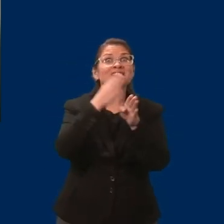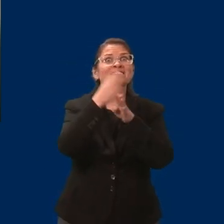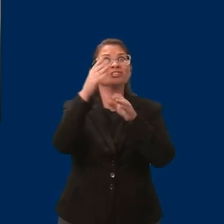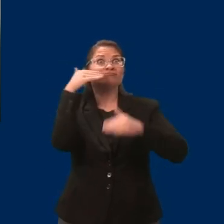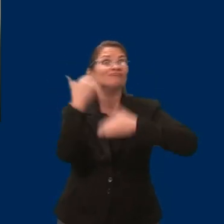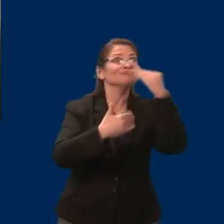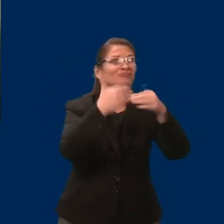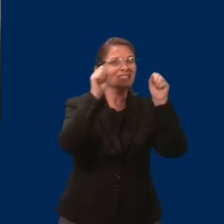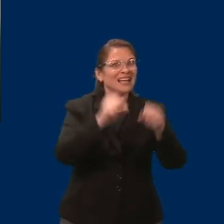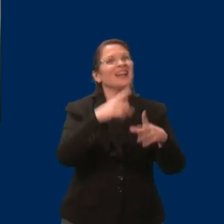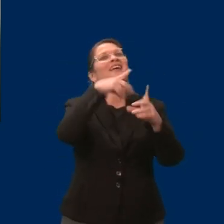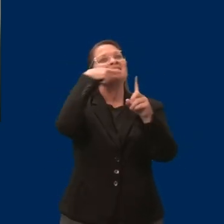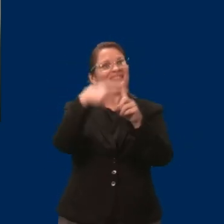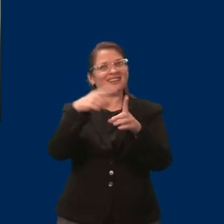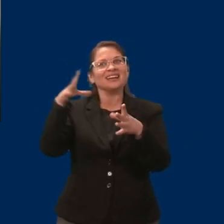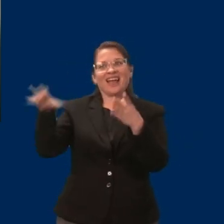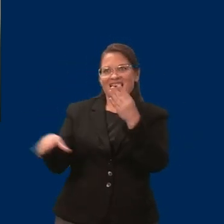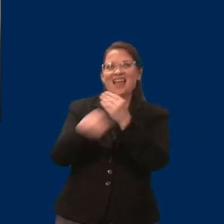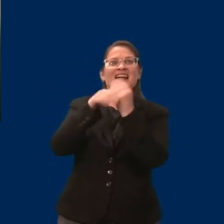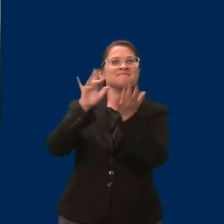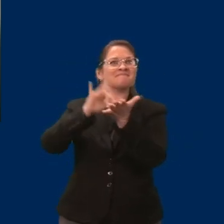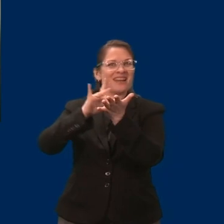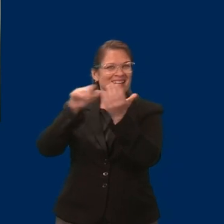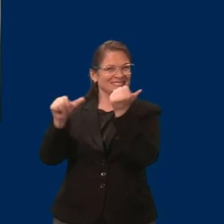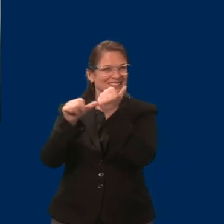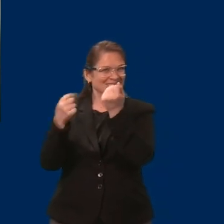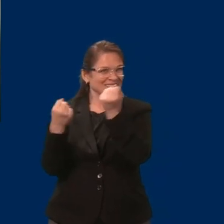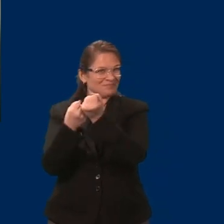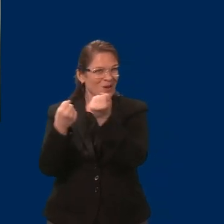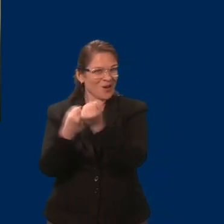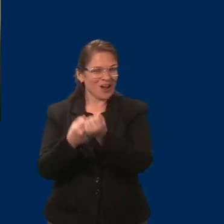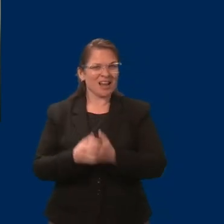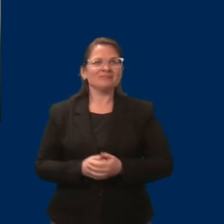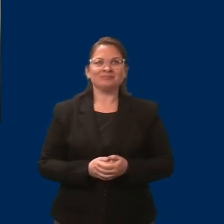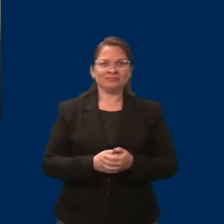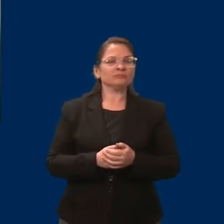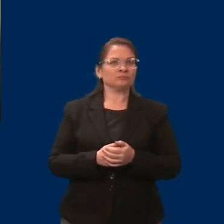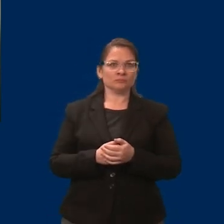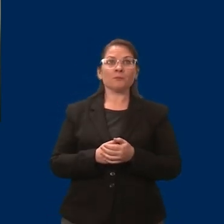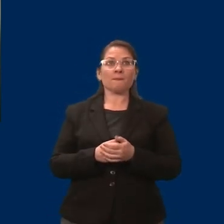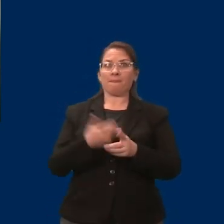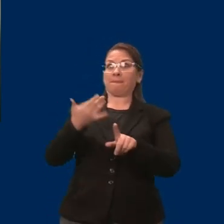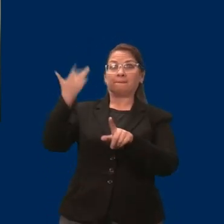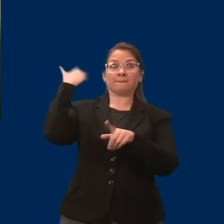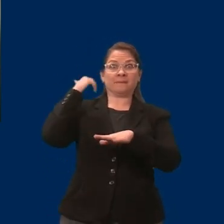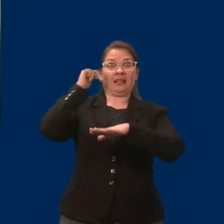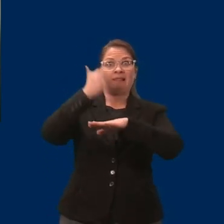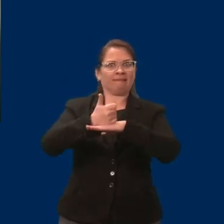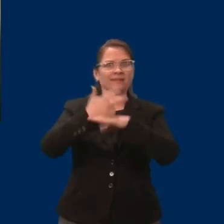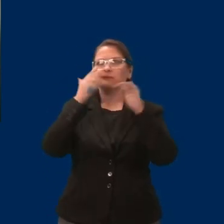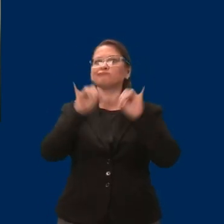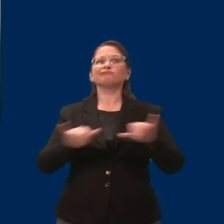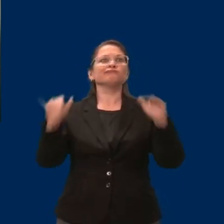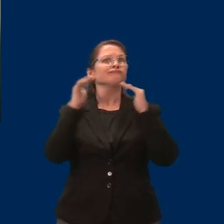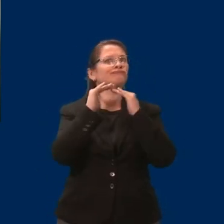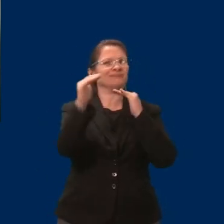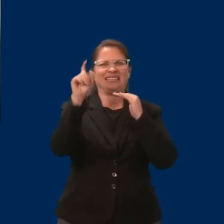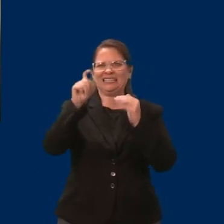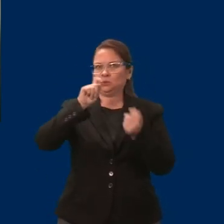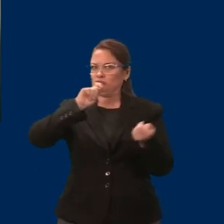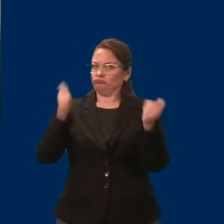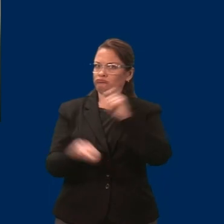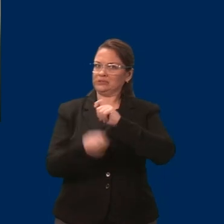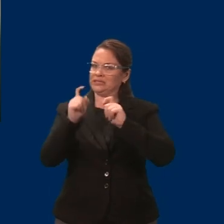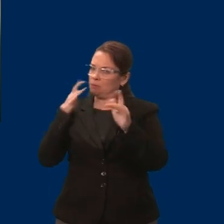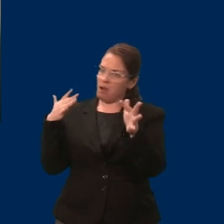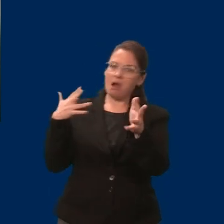this program hasn't been adjusted since it was first put in place, and we're working as part of a team on reforming a few pieces of it to improve access